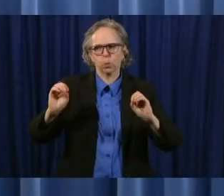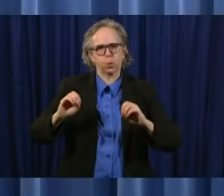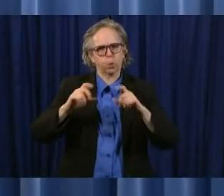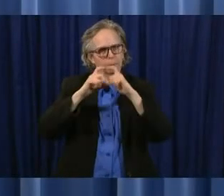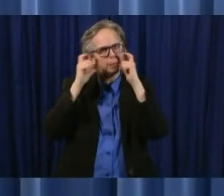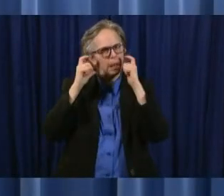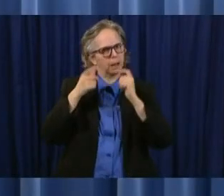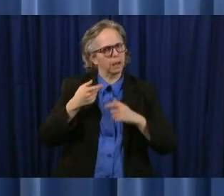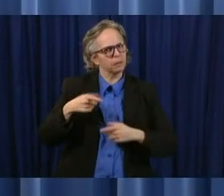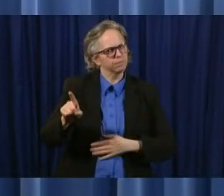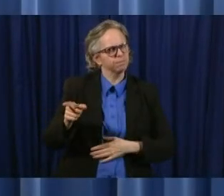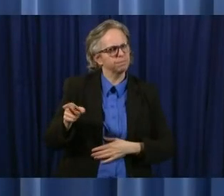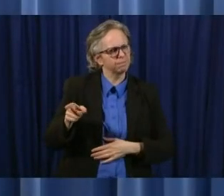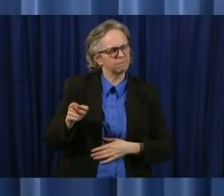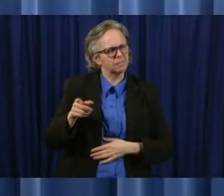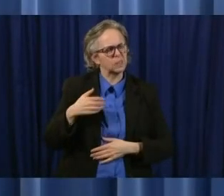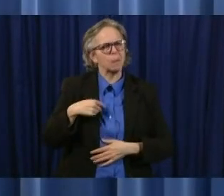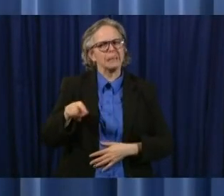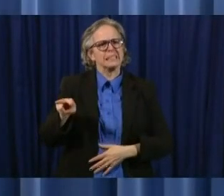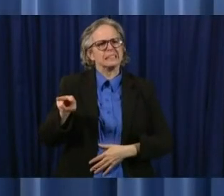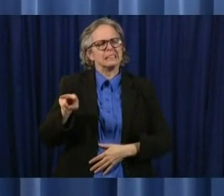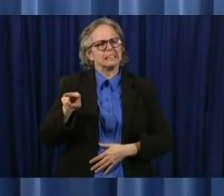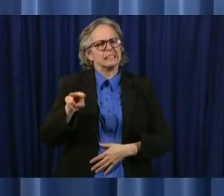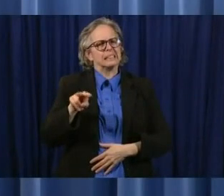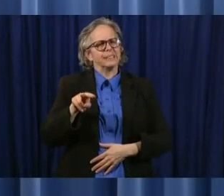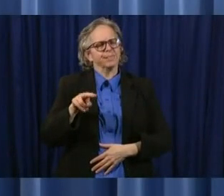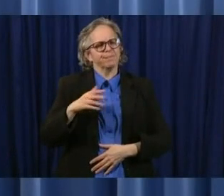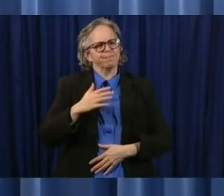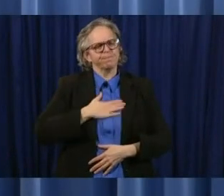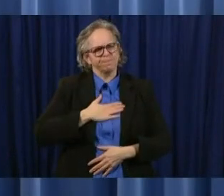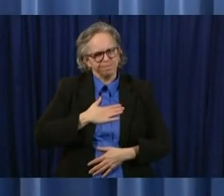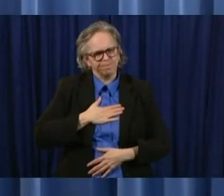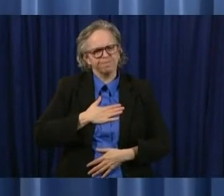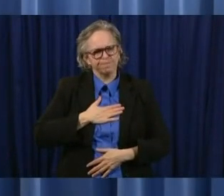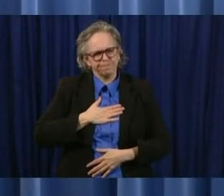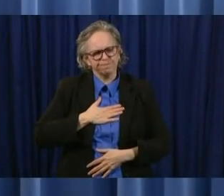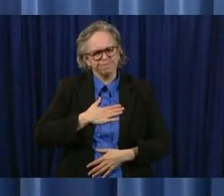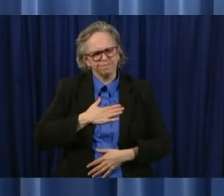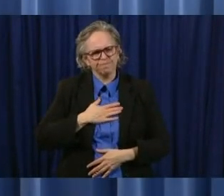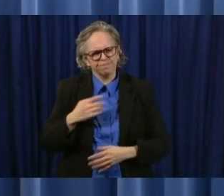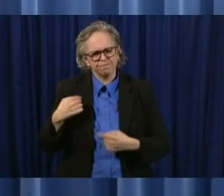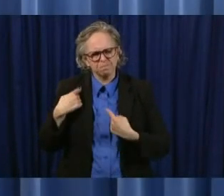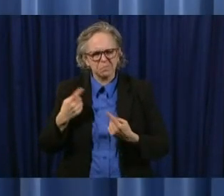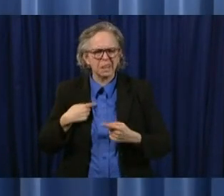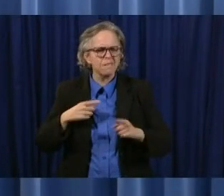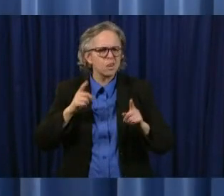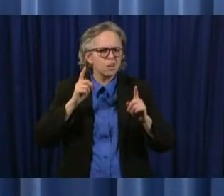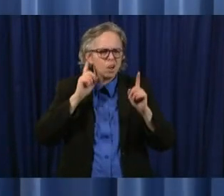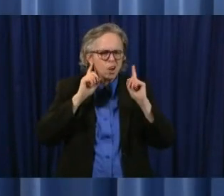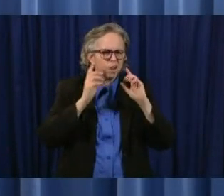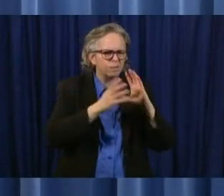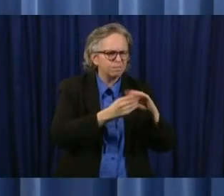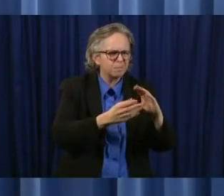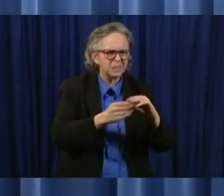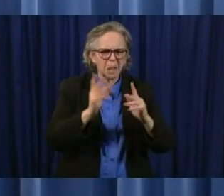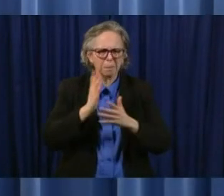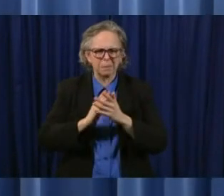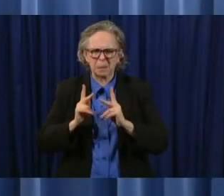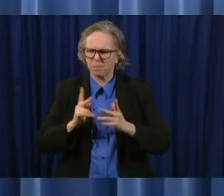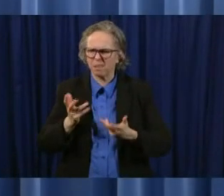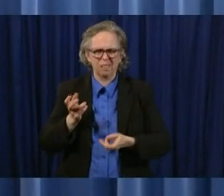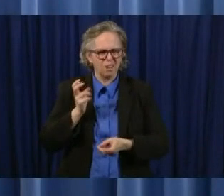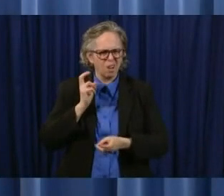we've also i've also heard that for some people this is a difficult thing to do um